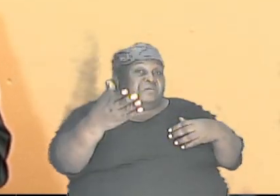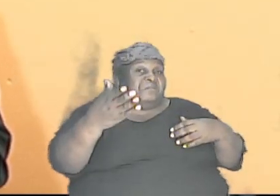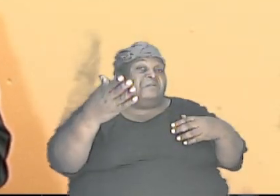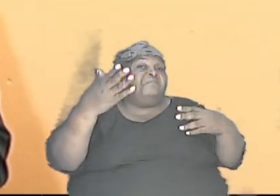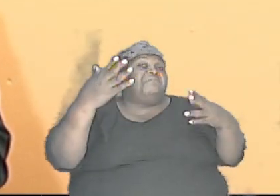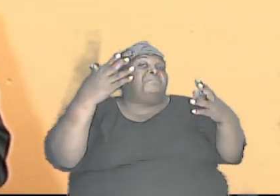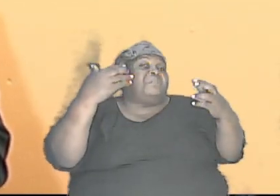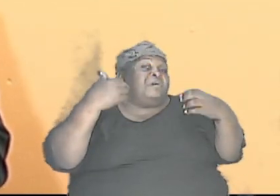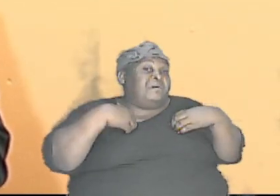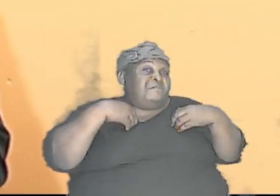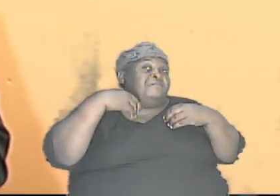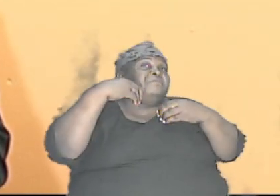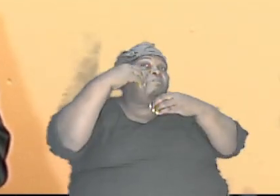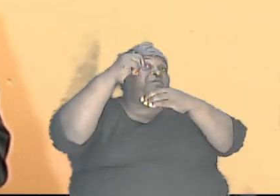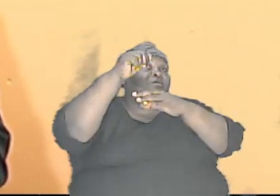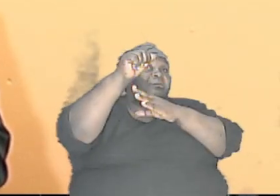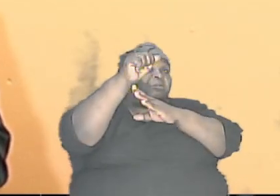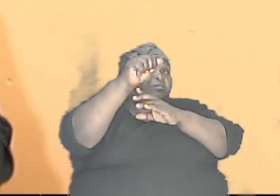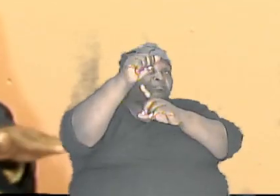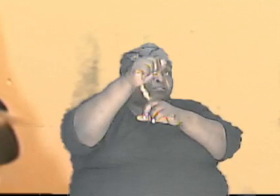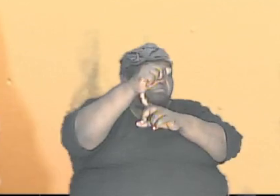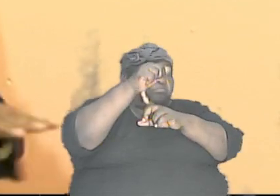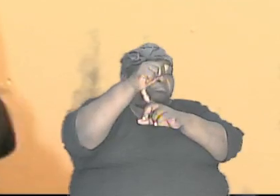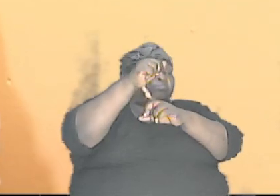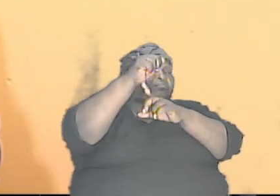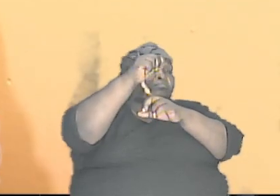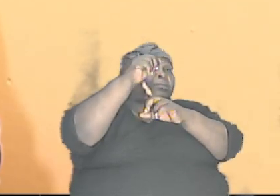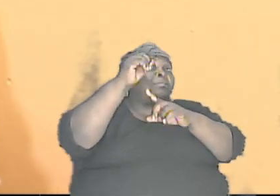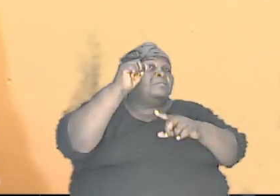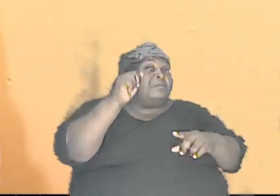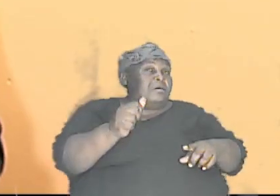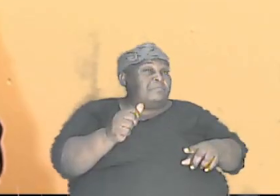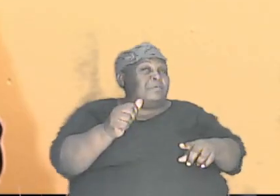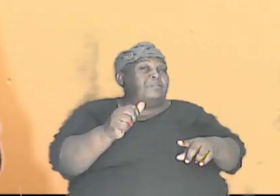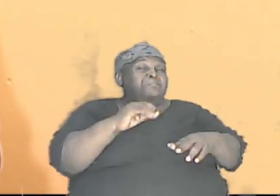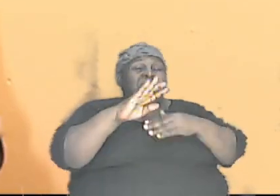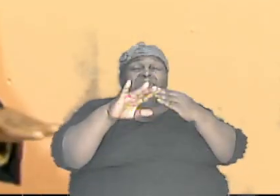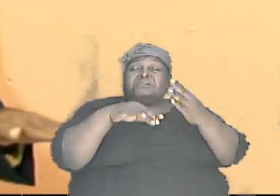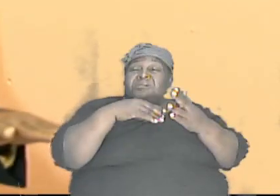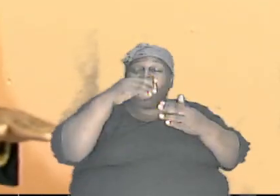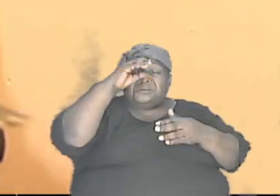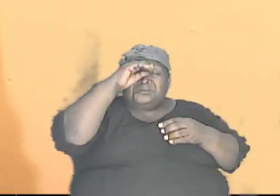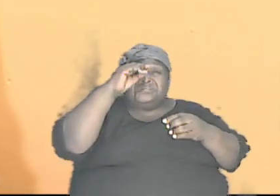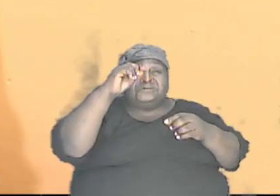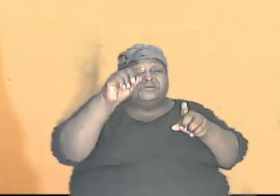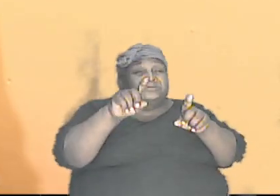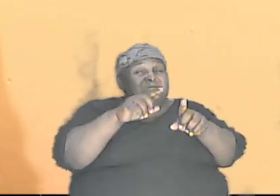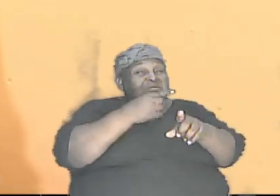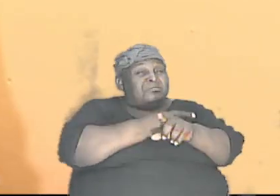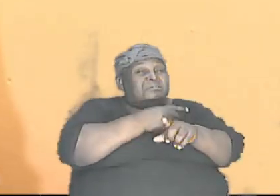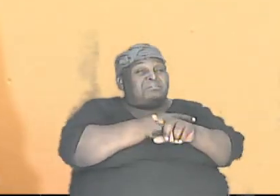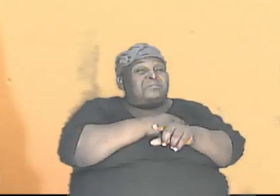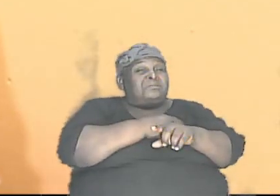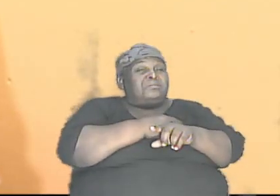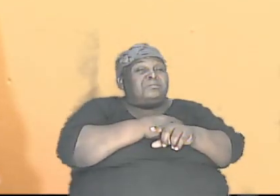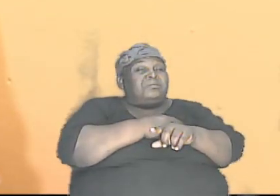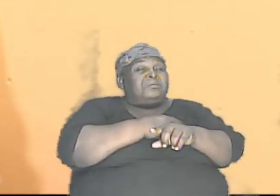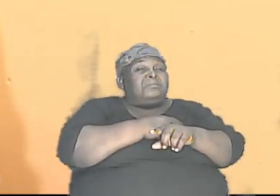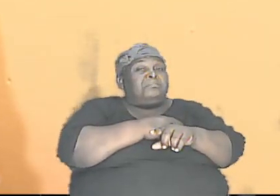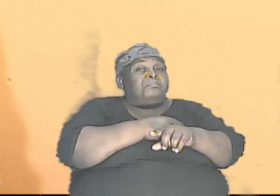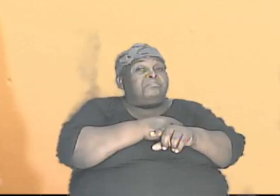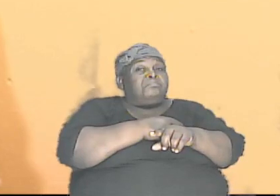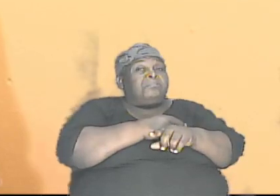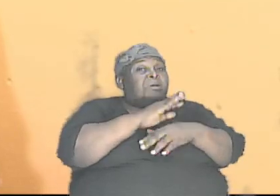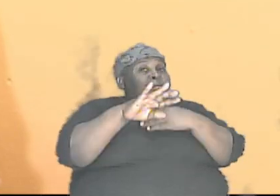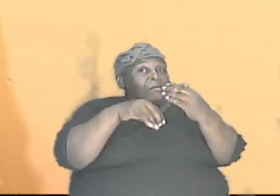also had capital A. But the son, all he has now is pure common A. No capital A.